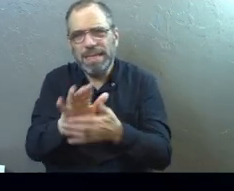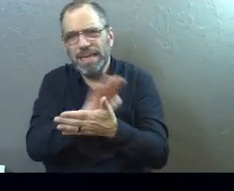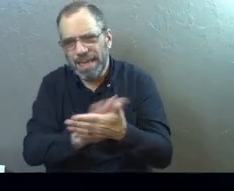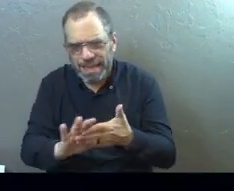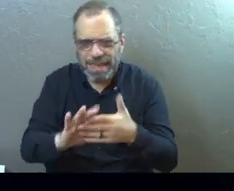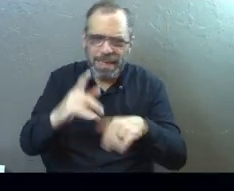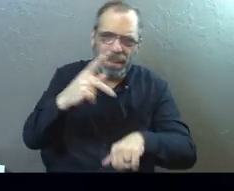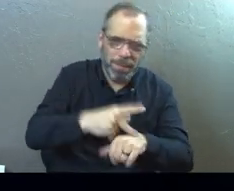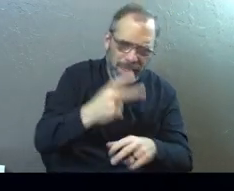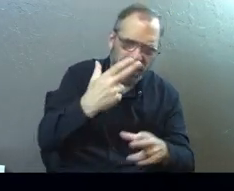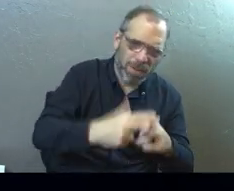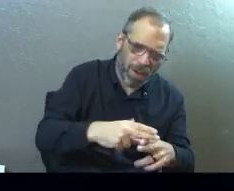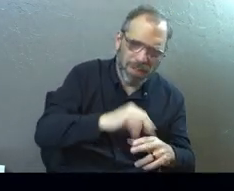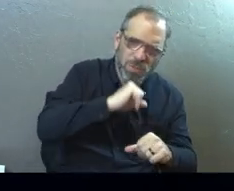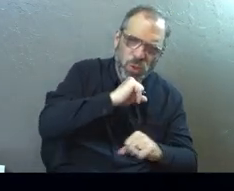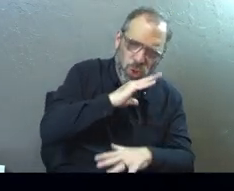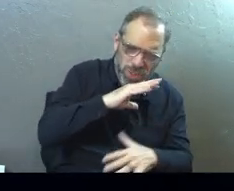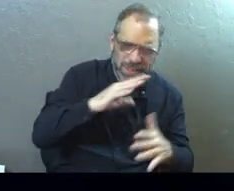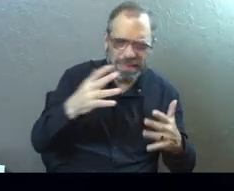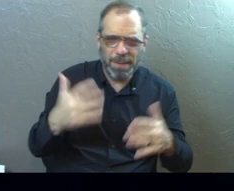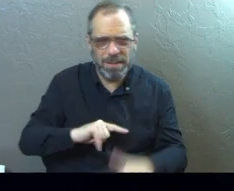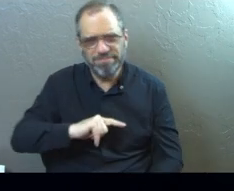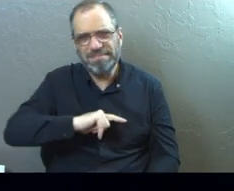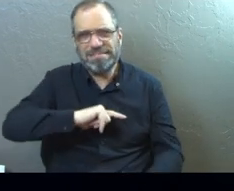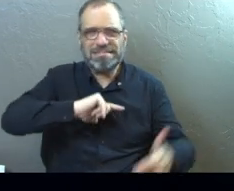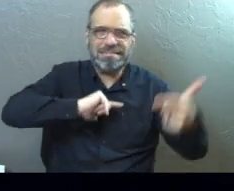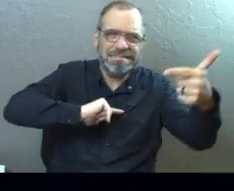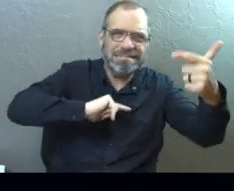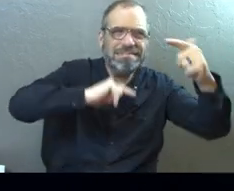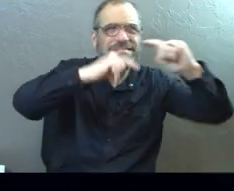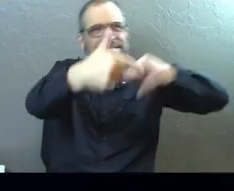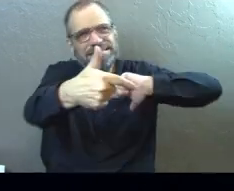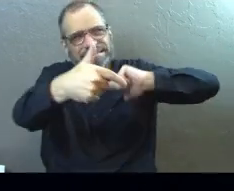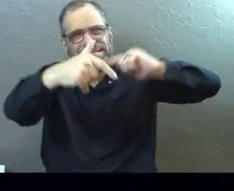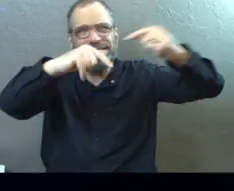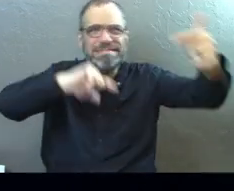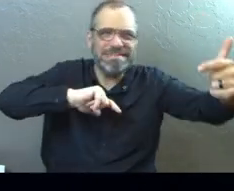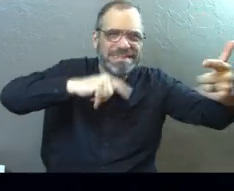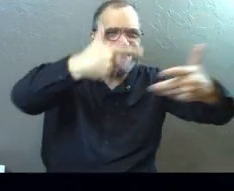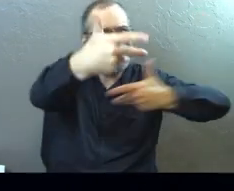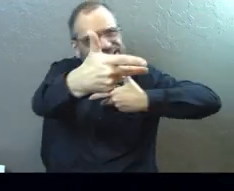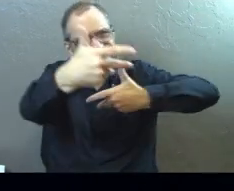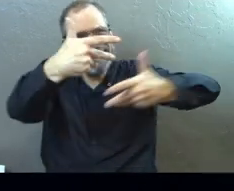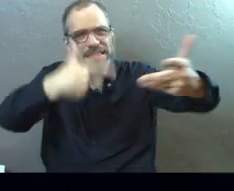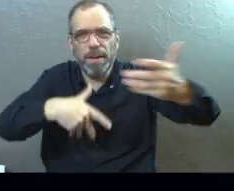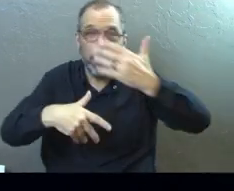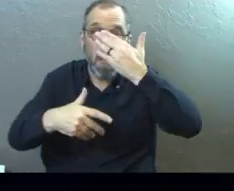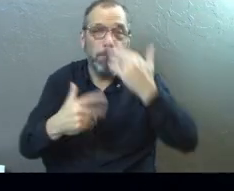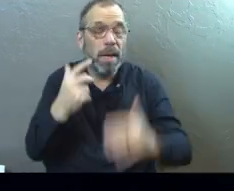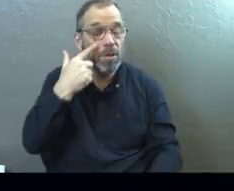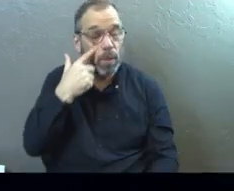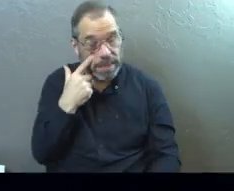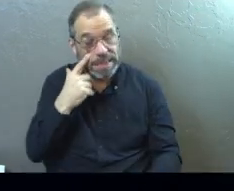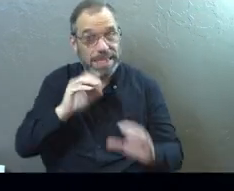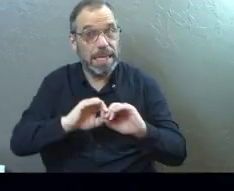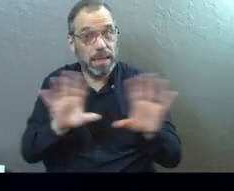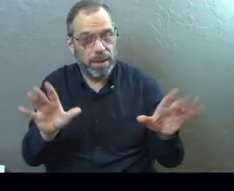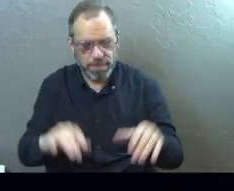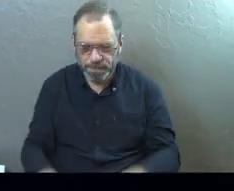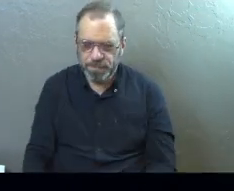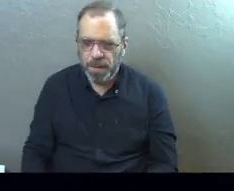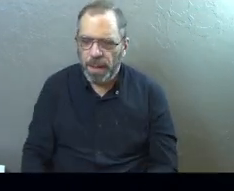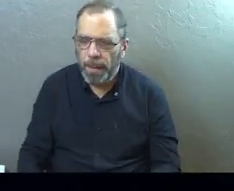and Peter calling those things unclean, kind of going back and forth? There's some questions here that we want to see answered, right? And so